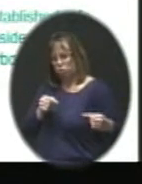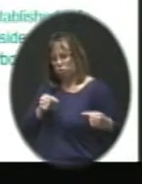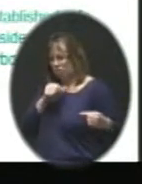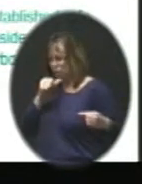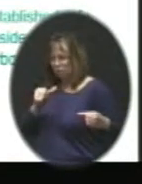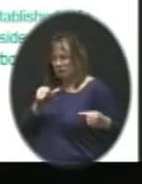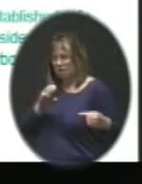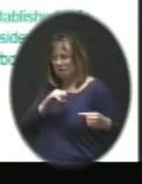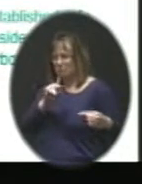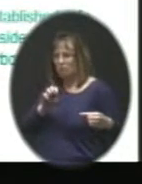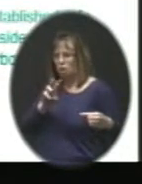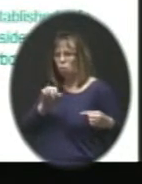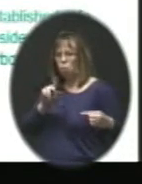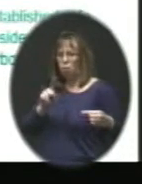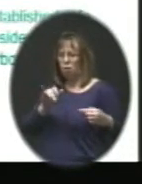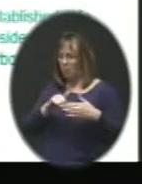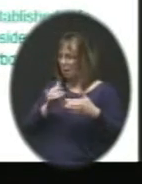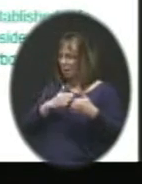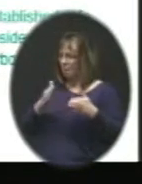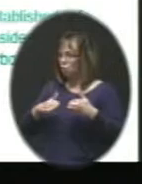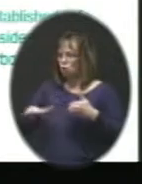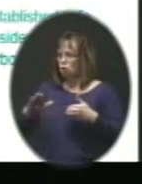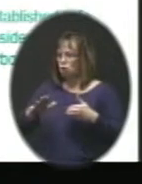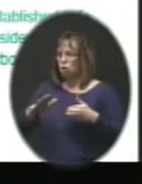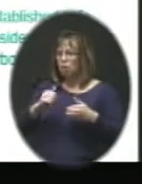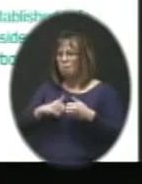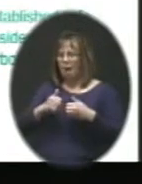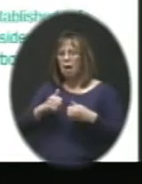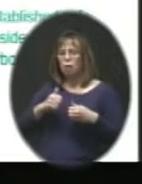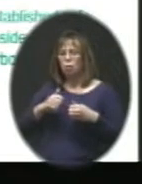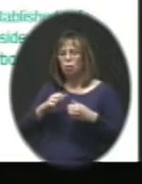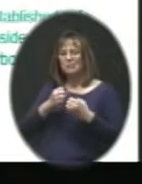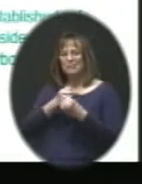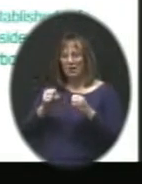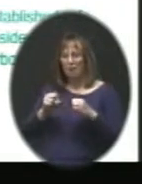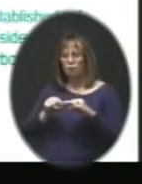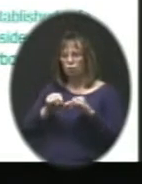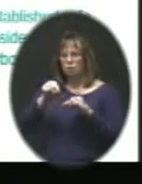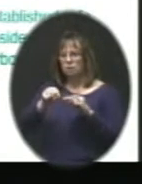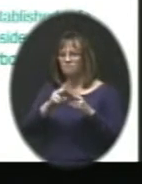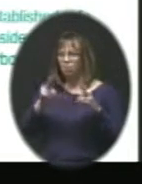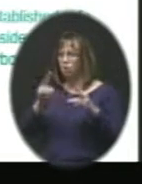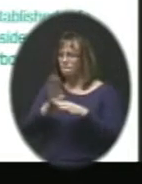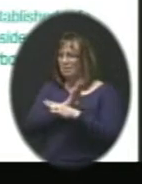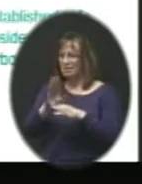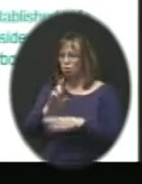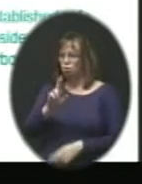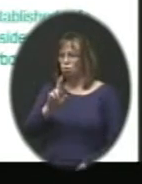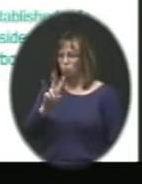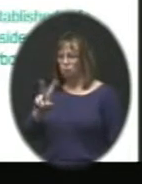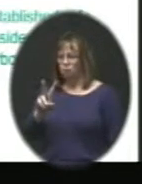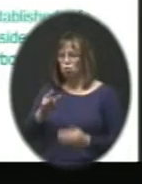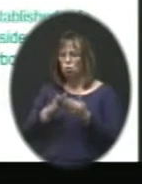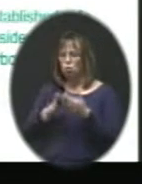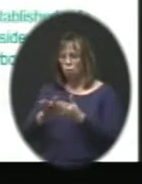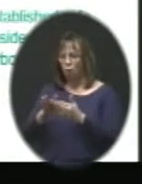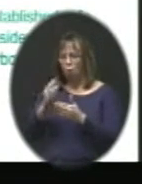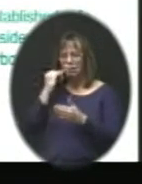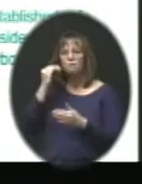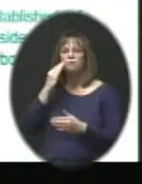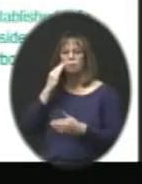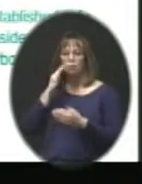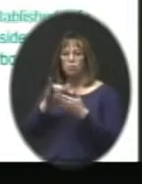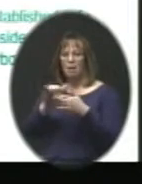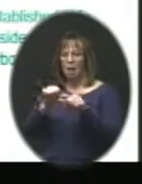sidewalks in that neighborhood. And they make safe passage across a very busy Ridgeview road, if you're familiar with that